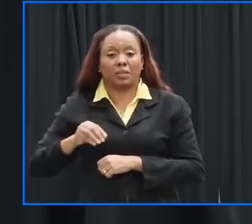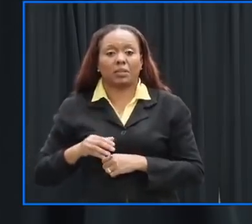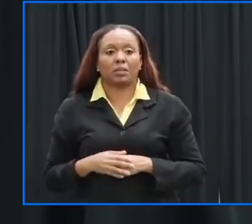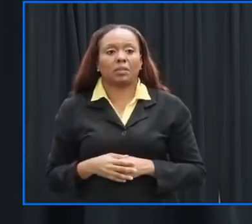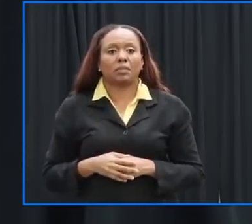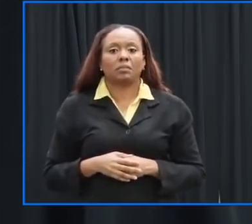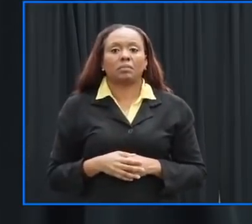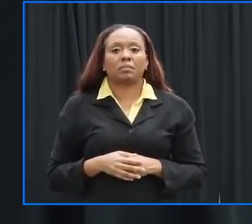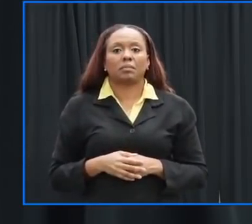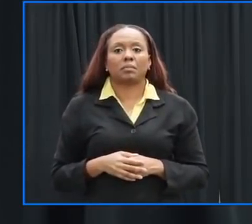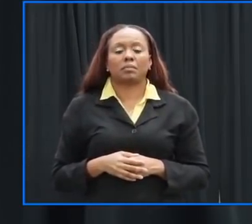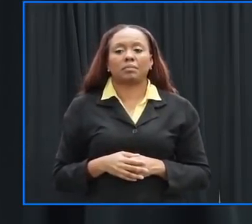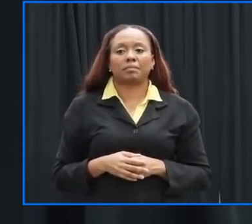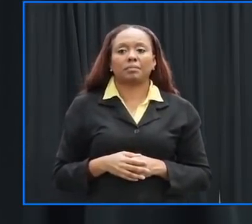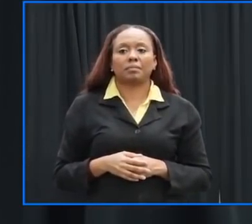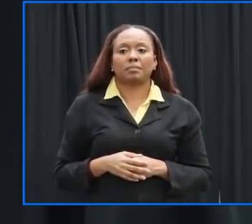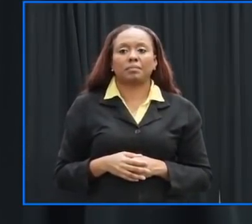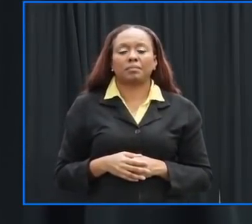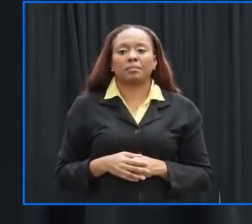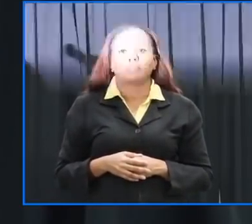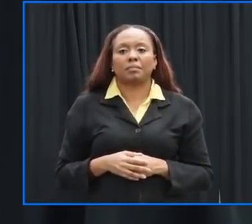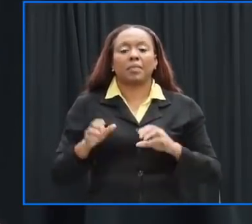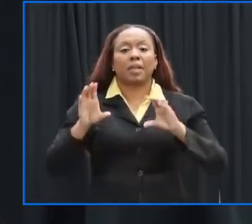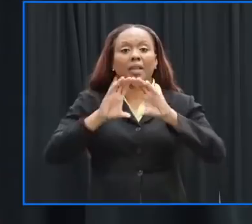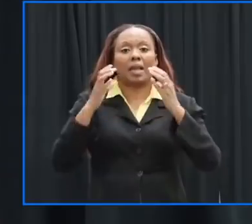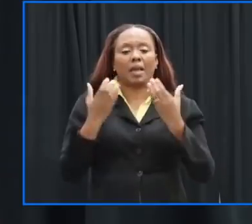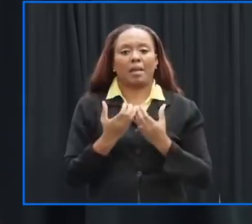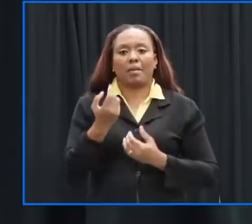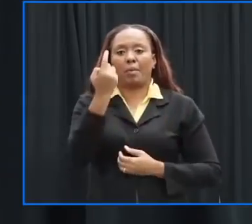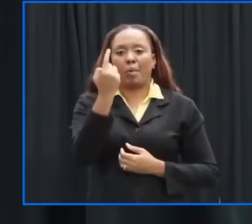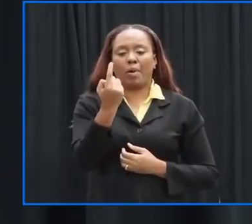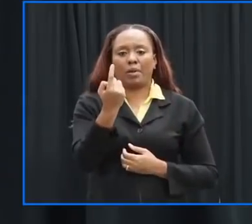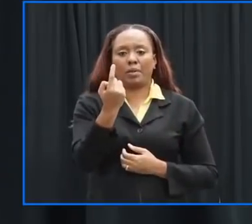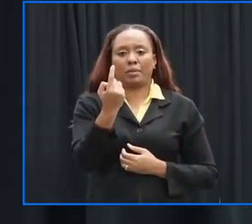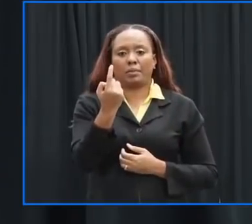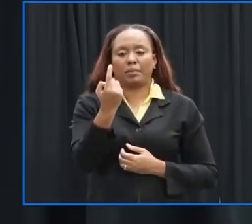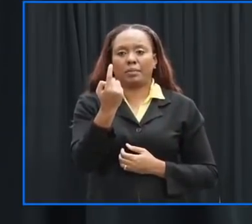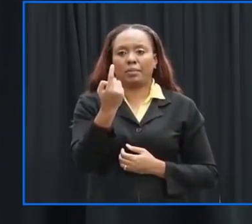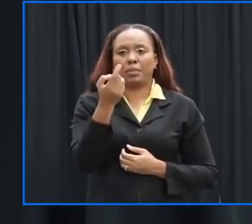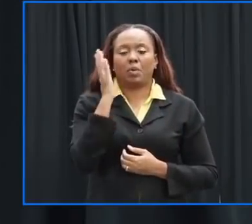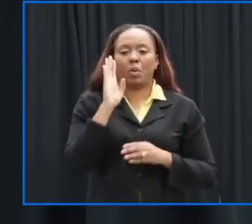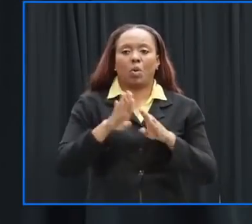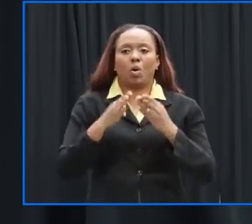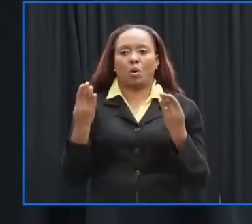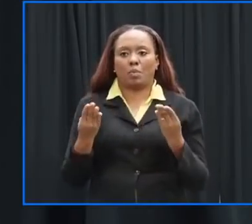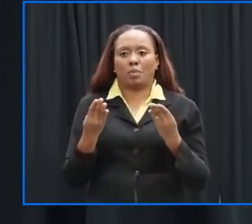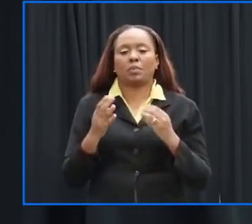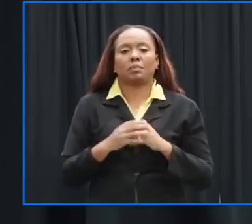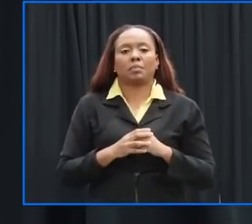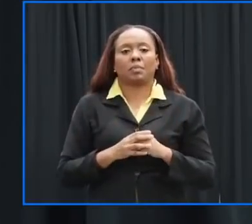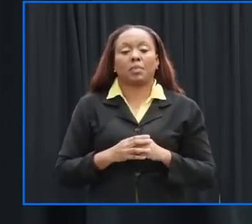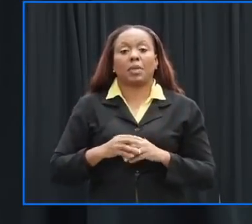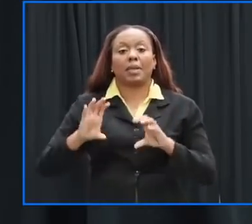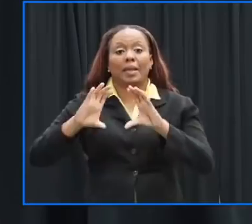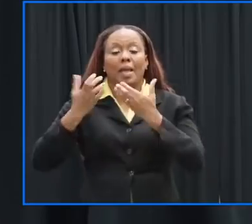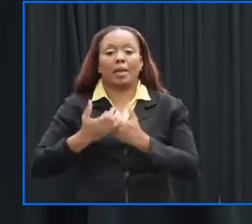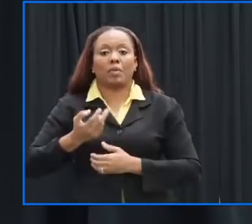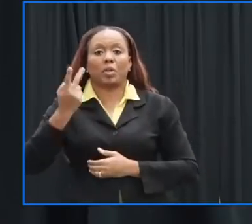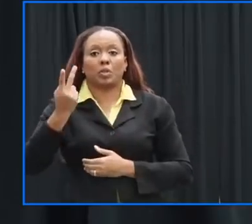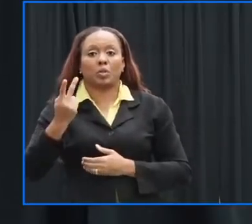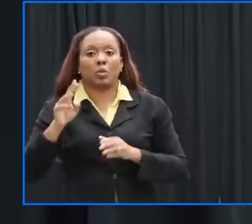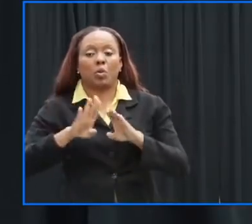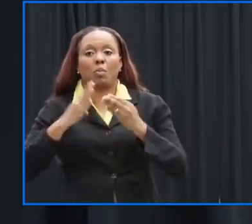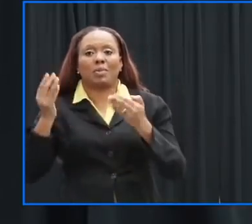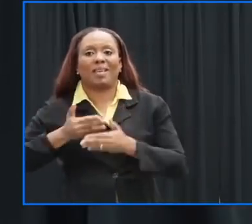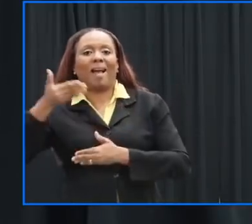shelters are for that these will be open prior to the event category two shelters will only be open